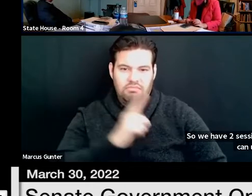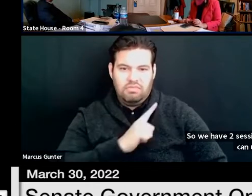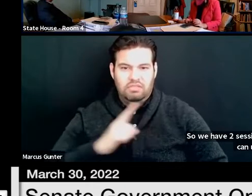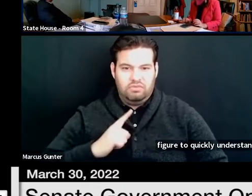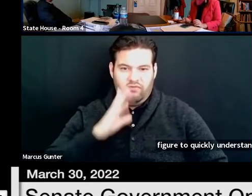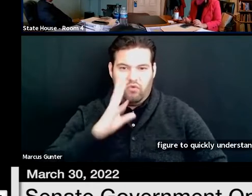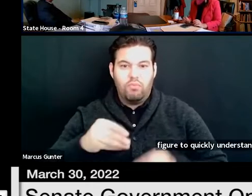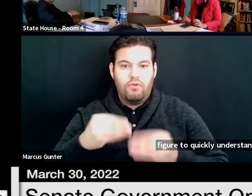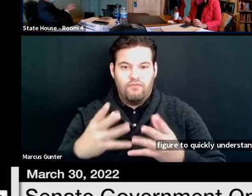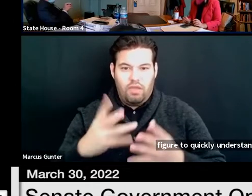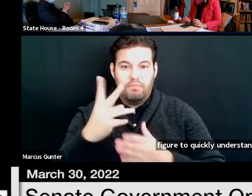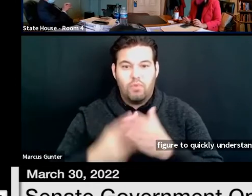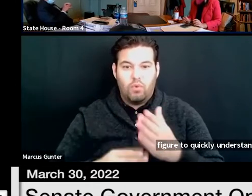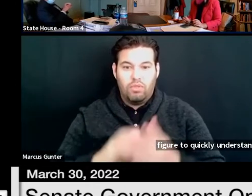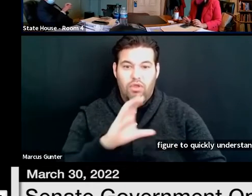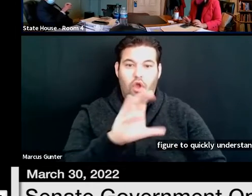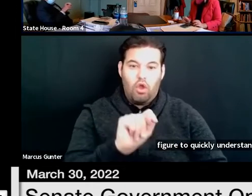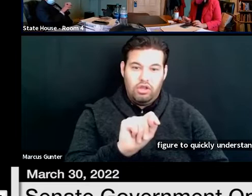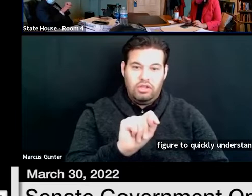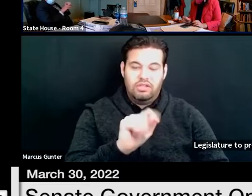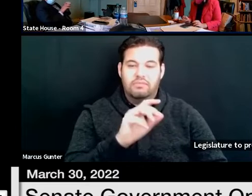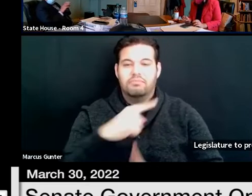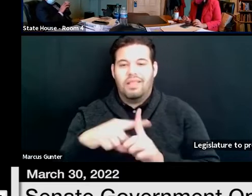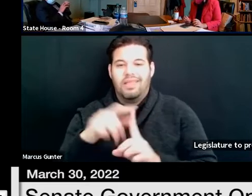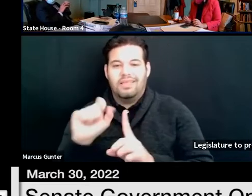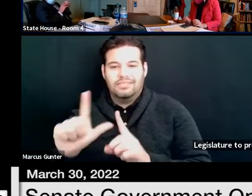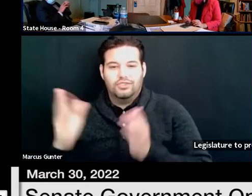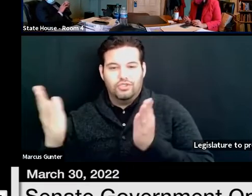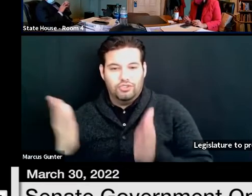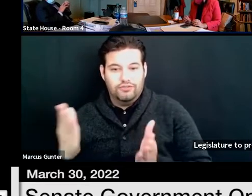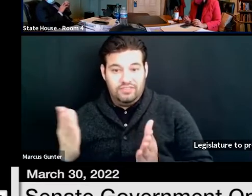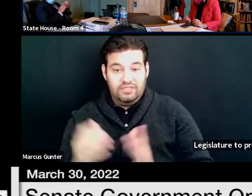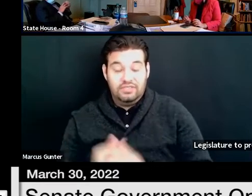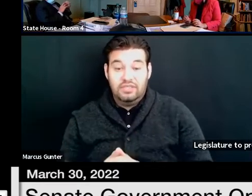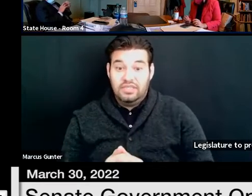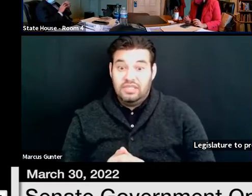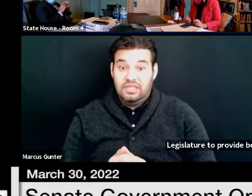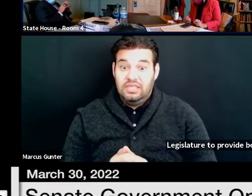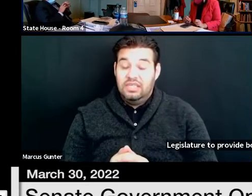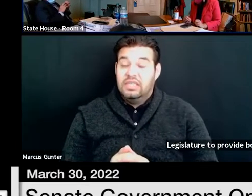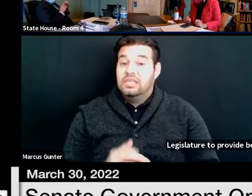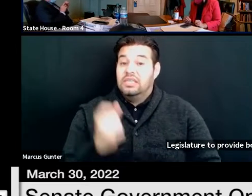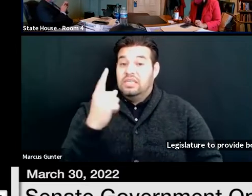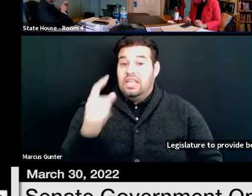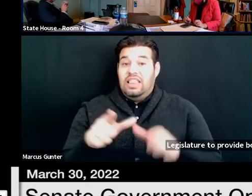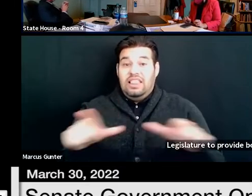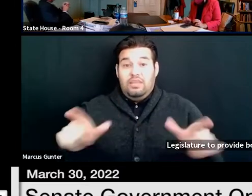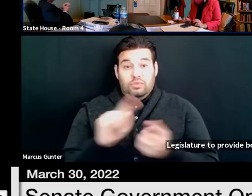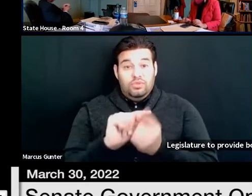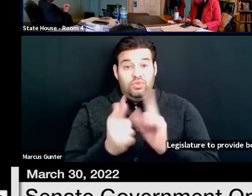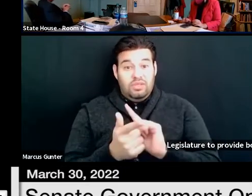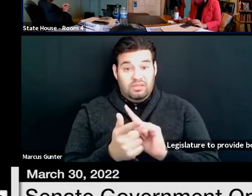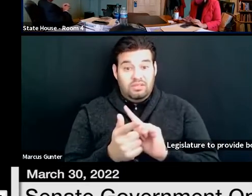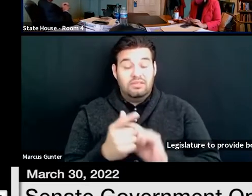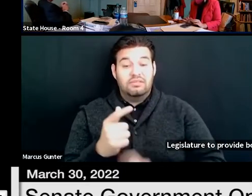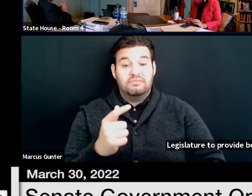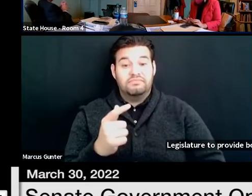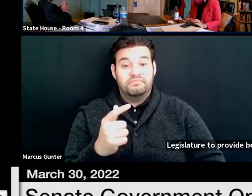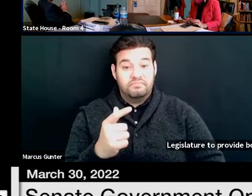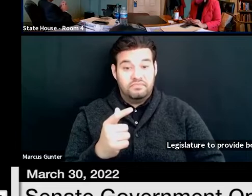provide both CART and NSL services. As far as the language translation goes, if you're talking